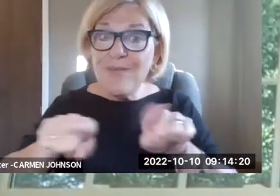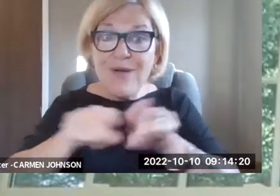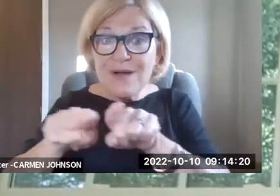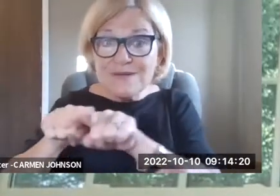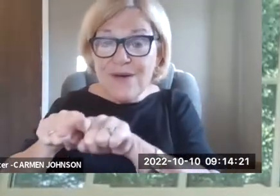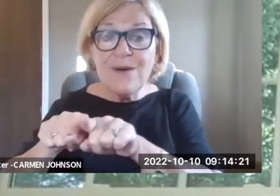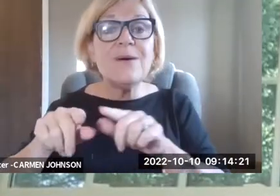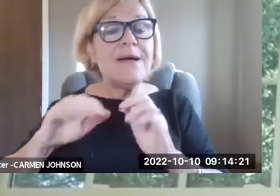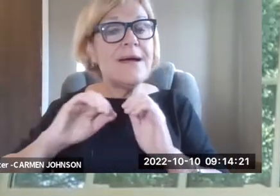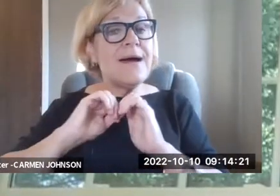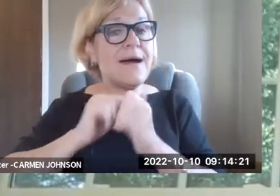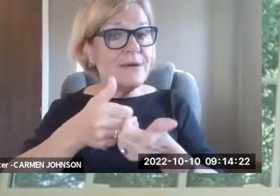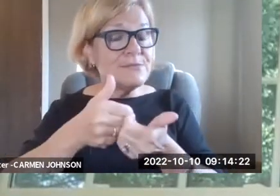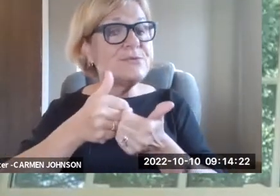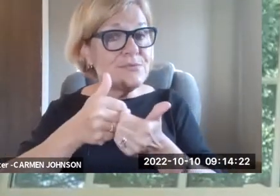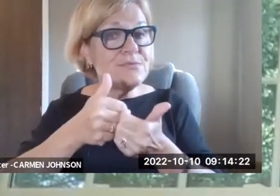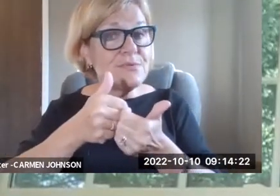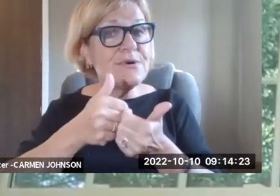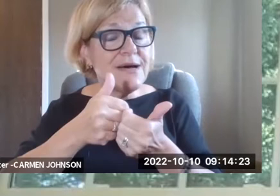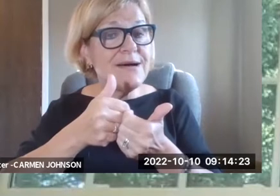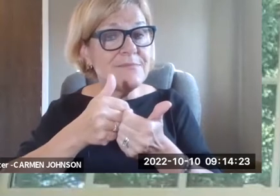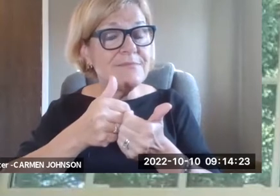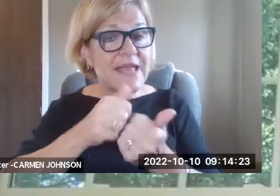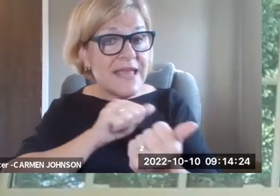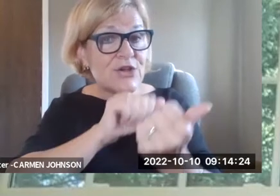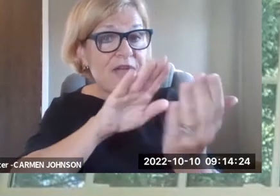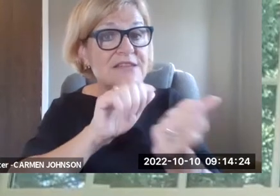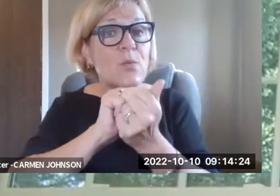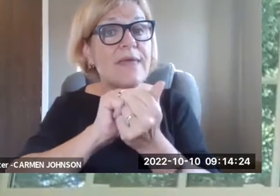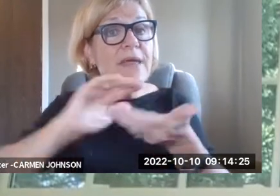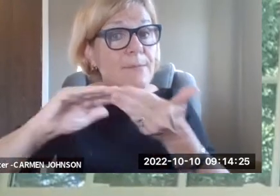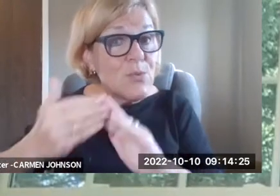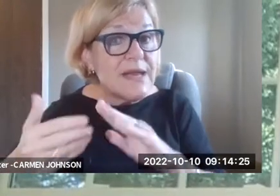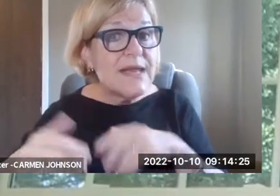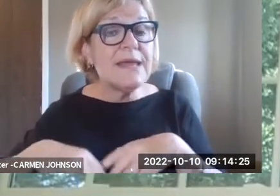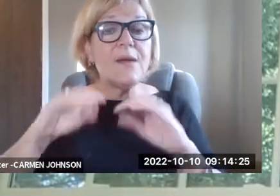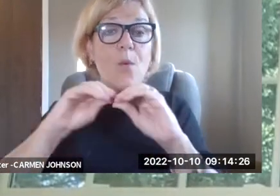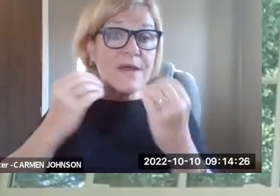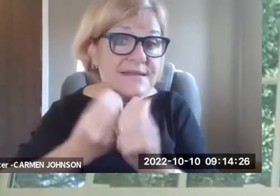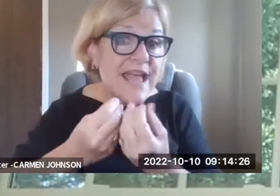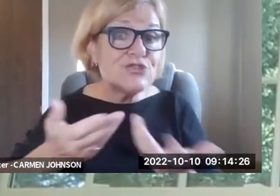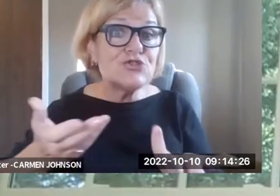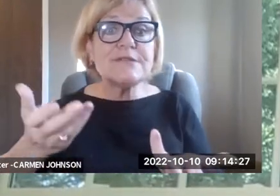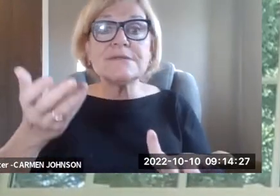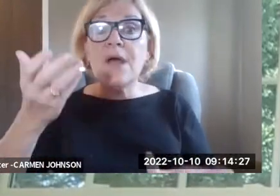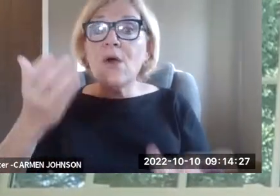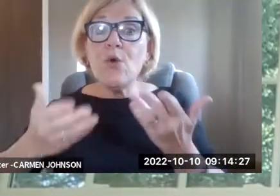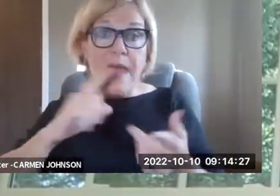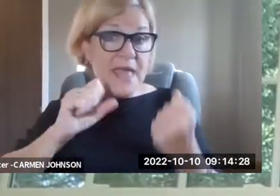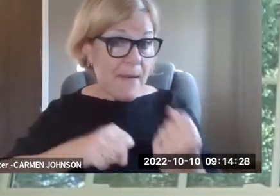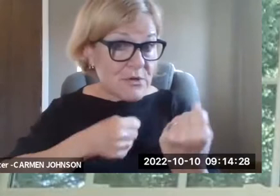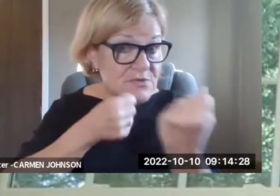in the disability field and understand the requirements, not just of the law, but also, uh, how, how to, um,